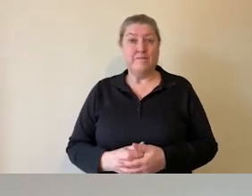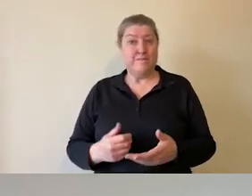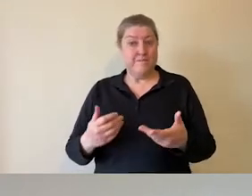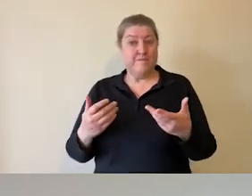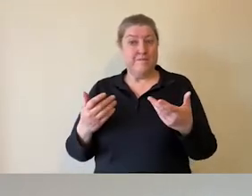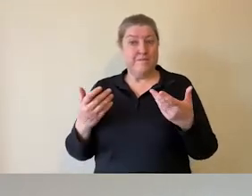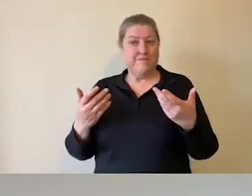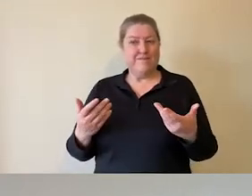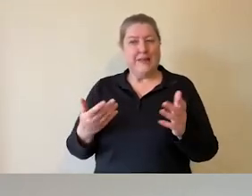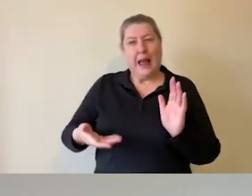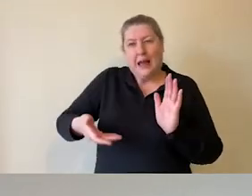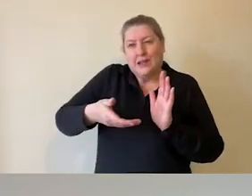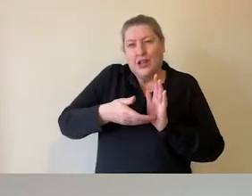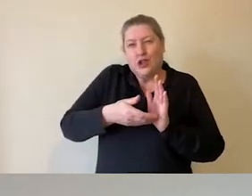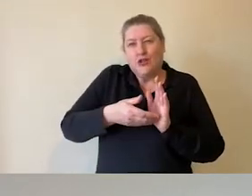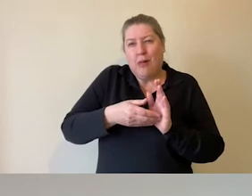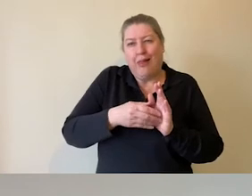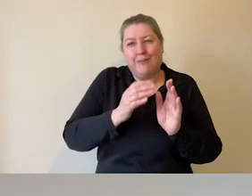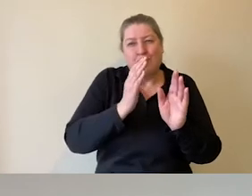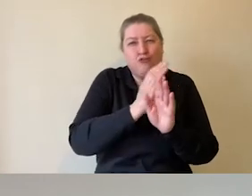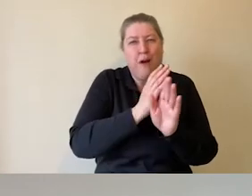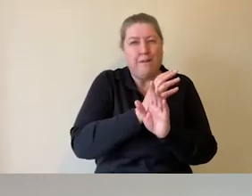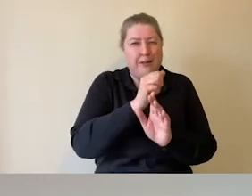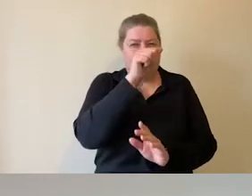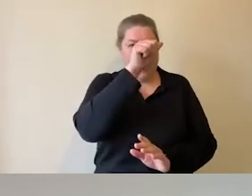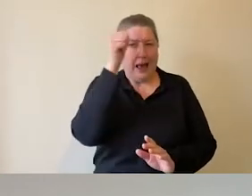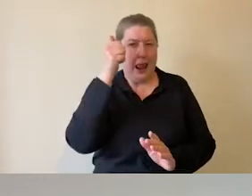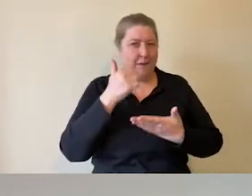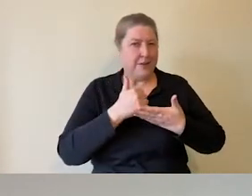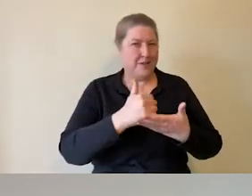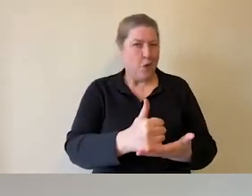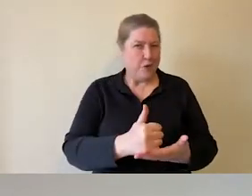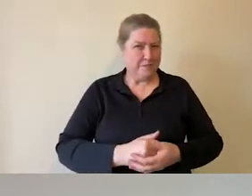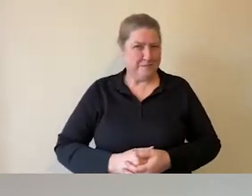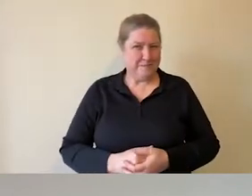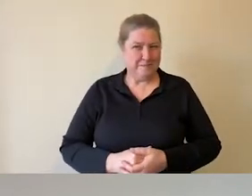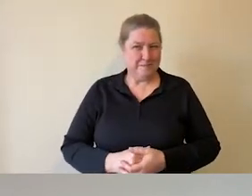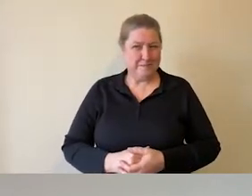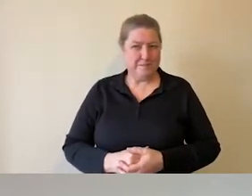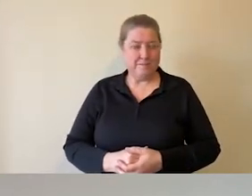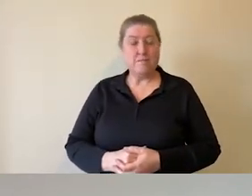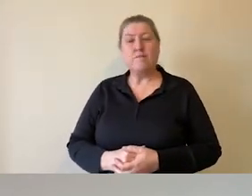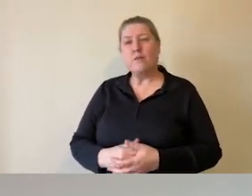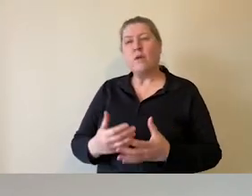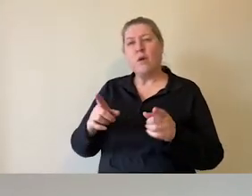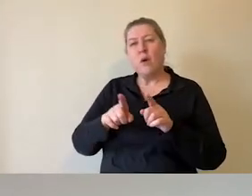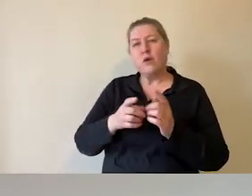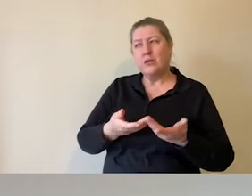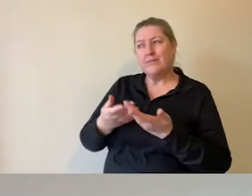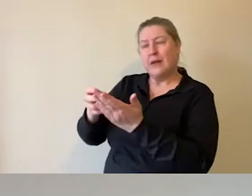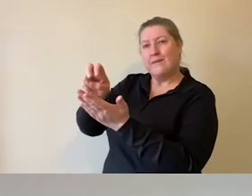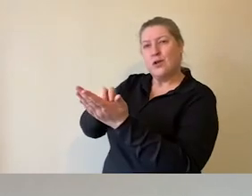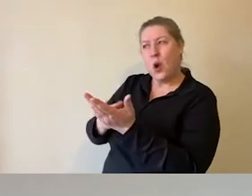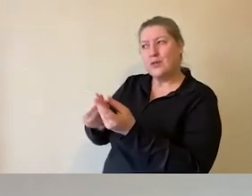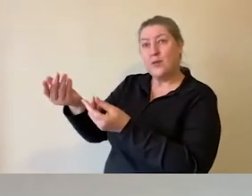Additional, discreet, clever support. We also included some notes which the teachers could read